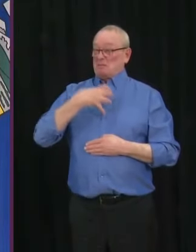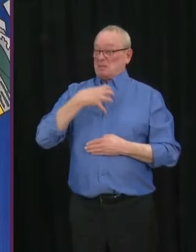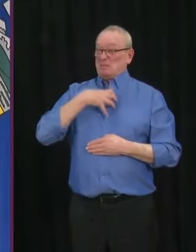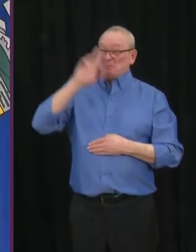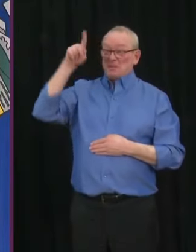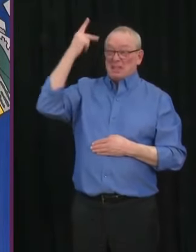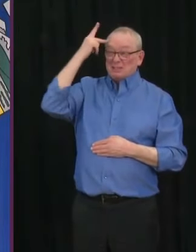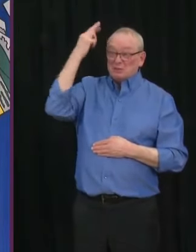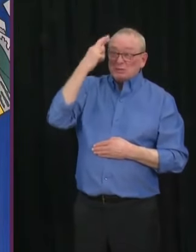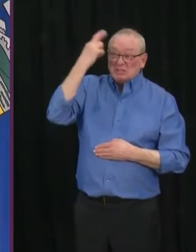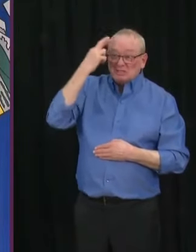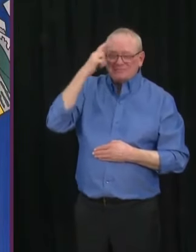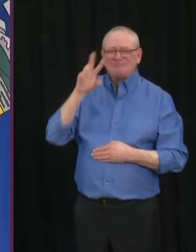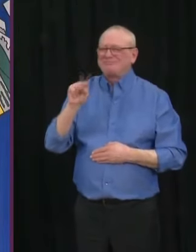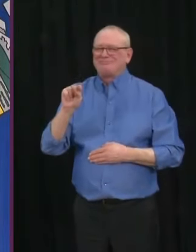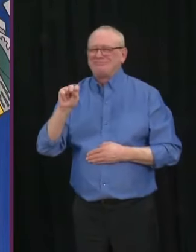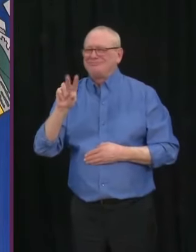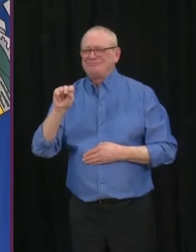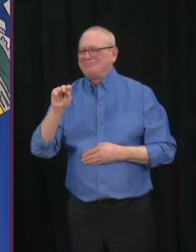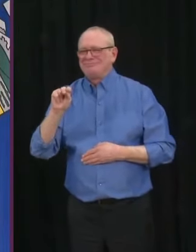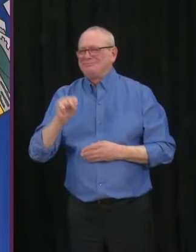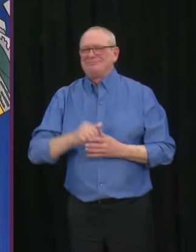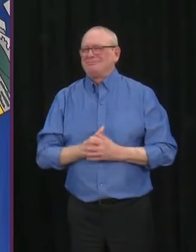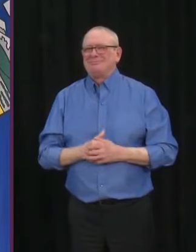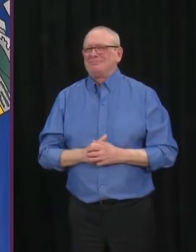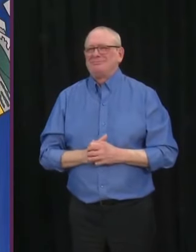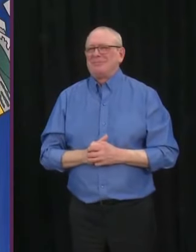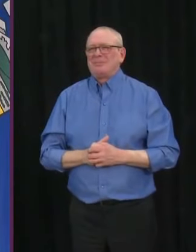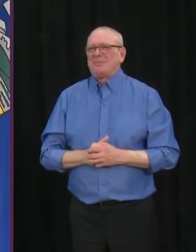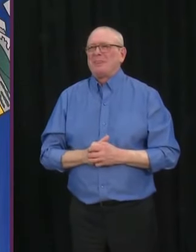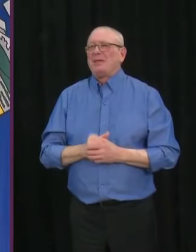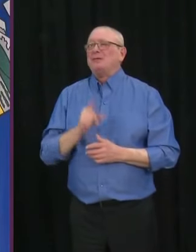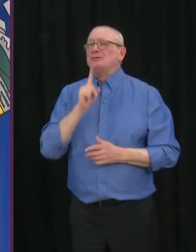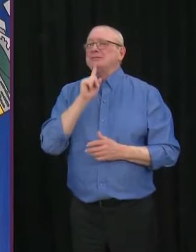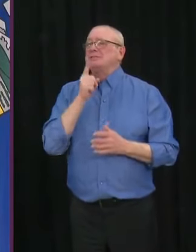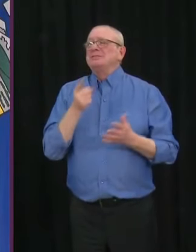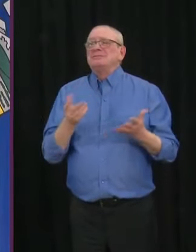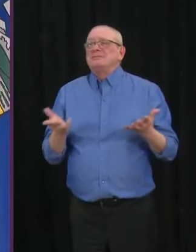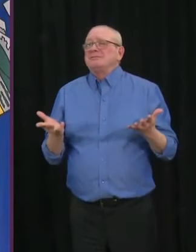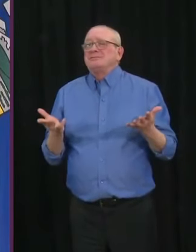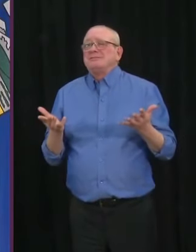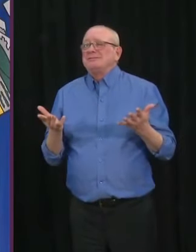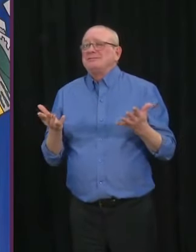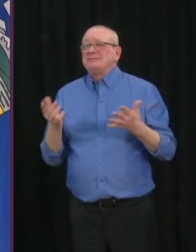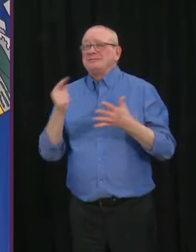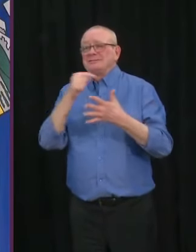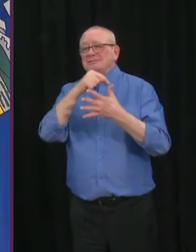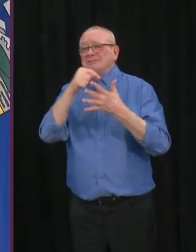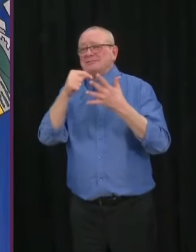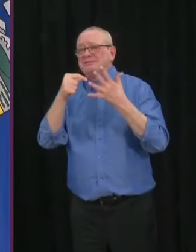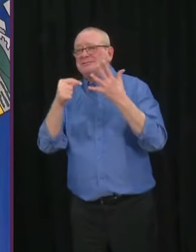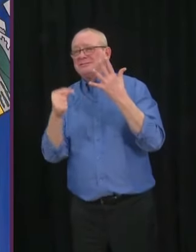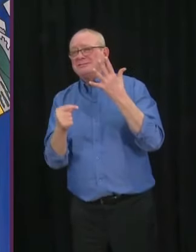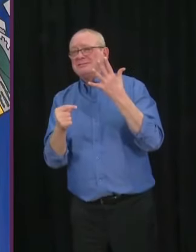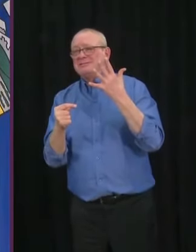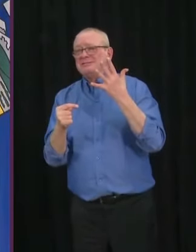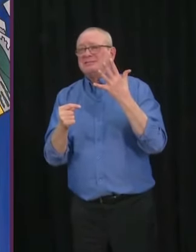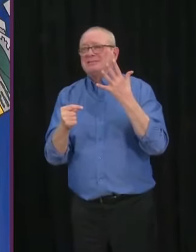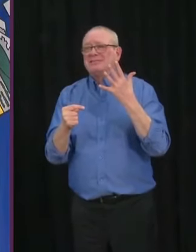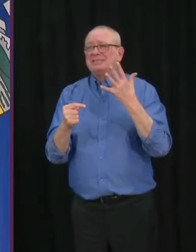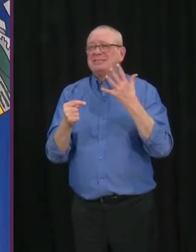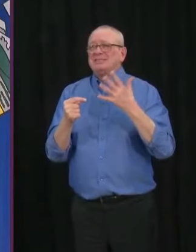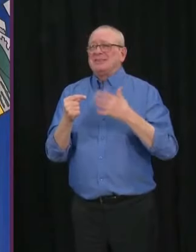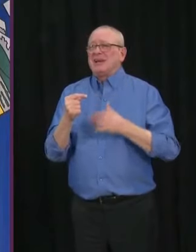question, that all of these activities that are affected by the measures, all of them have different levels of risk.